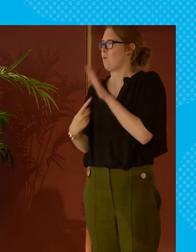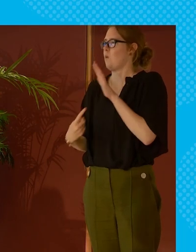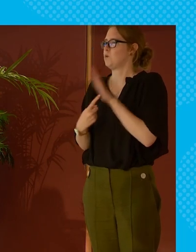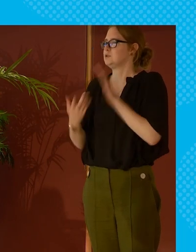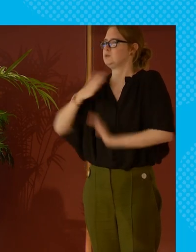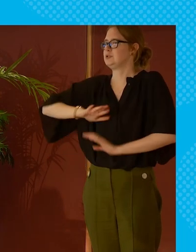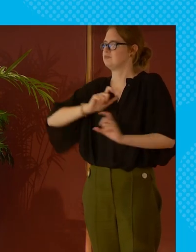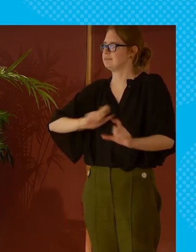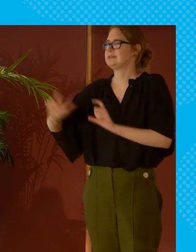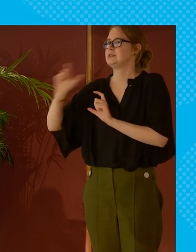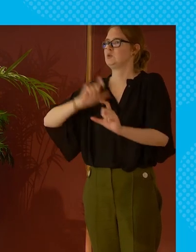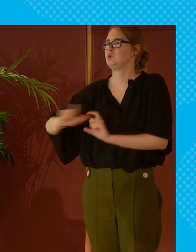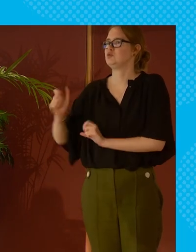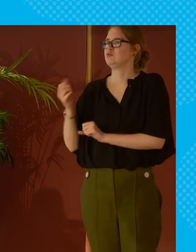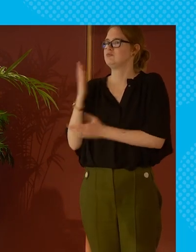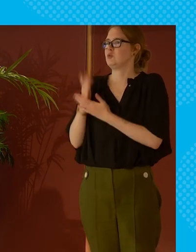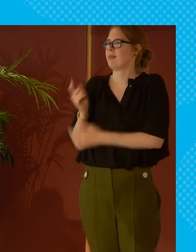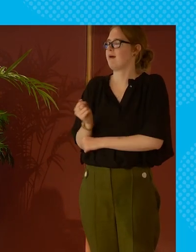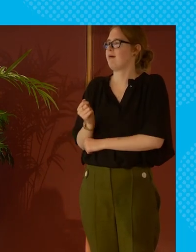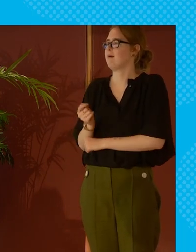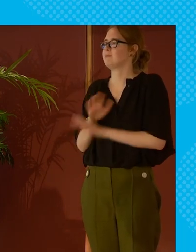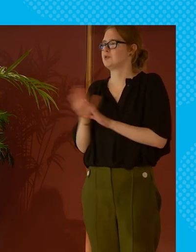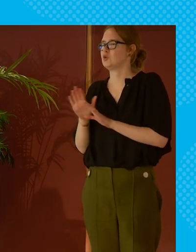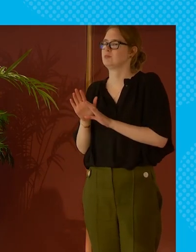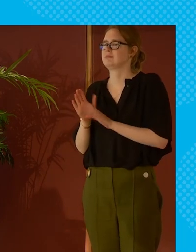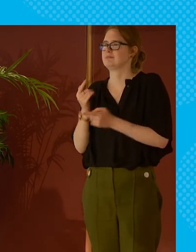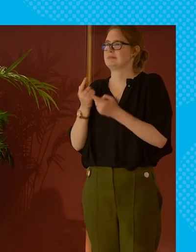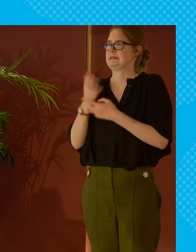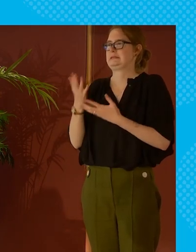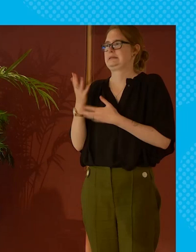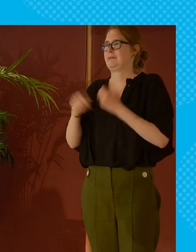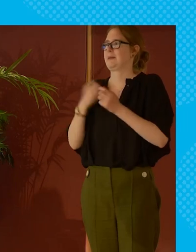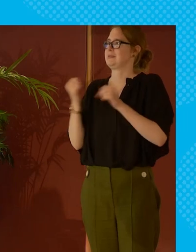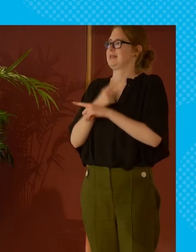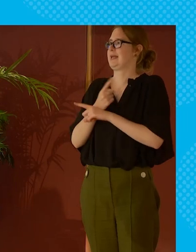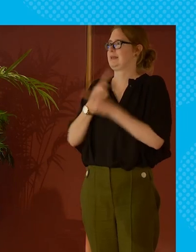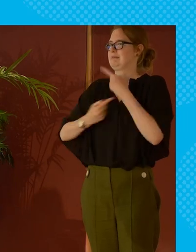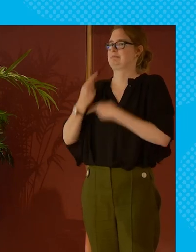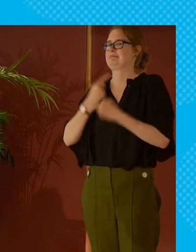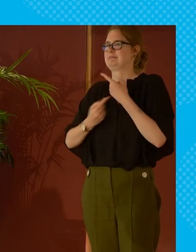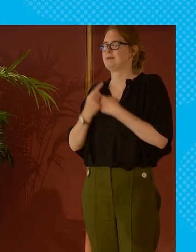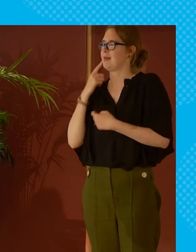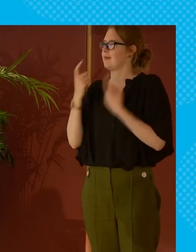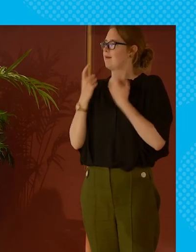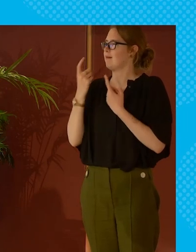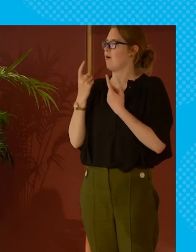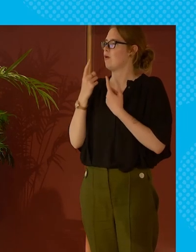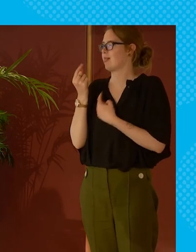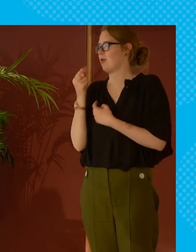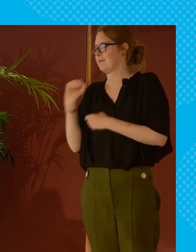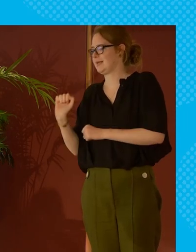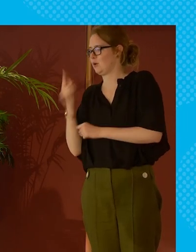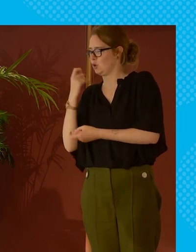critical that we continue to do that and don't as you say shoot ourselves in the foot in a way by